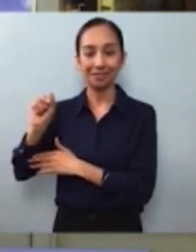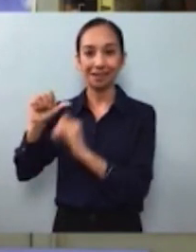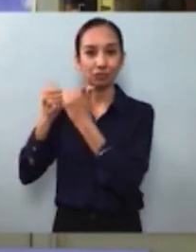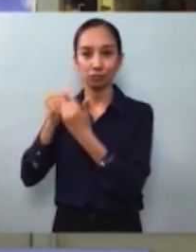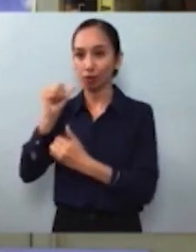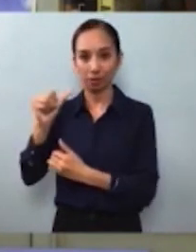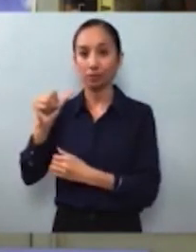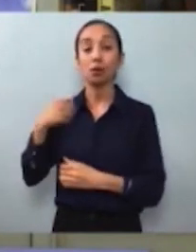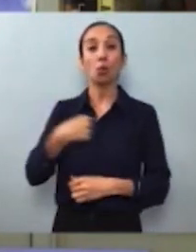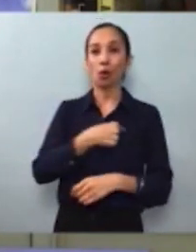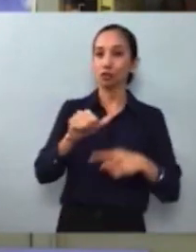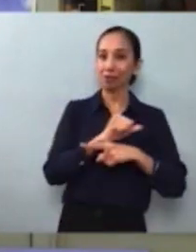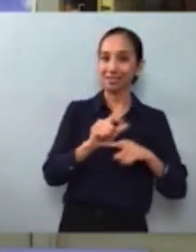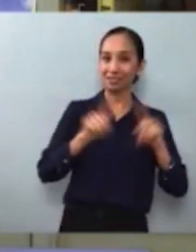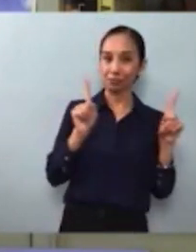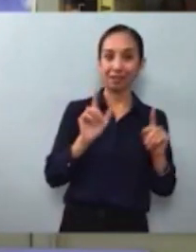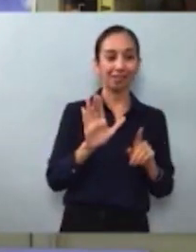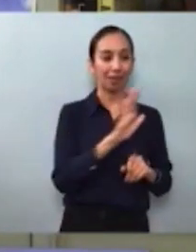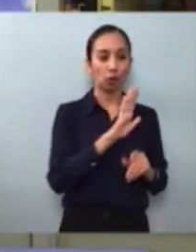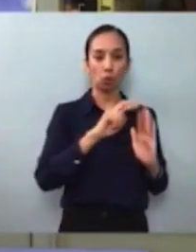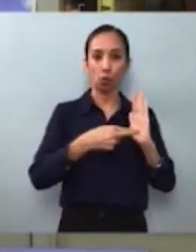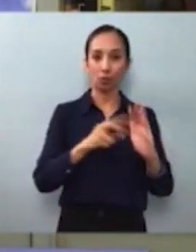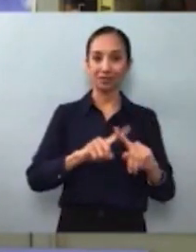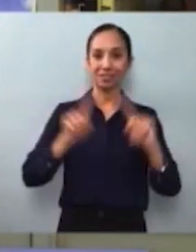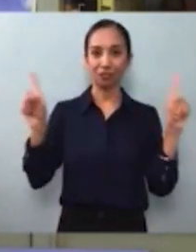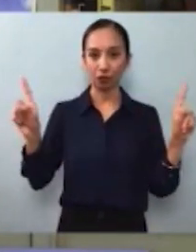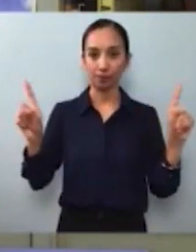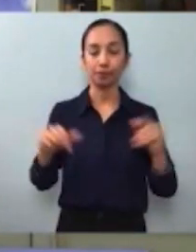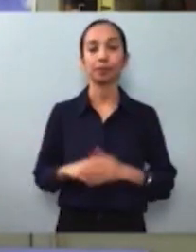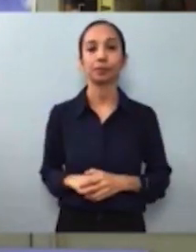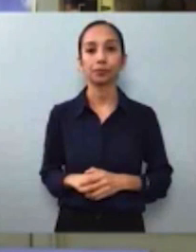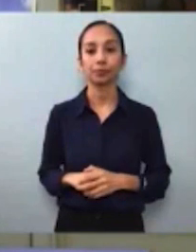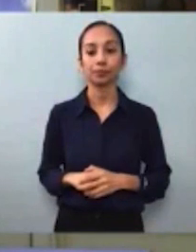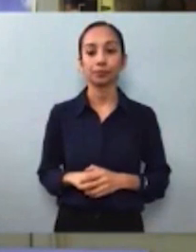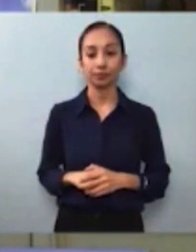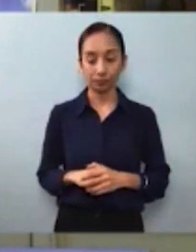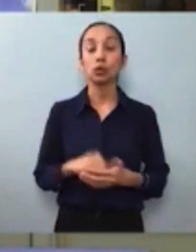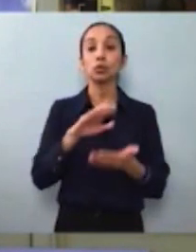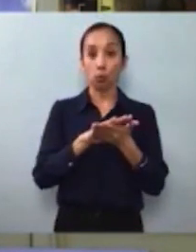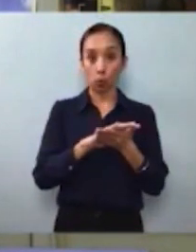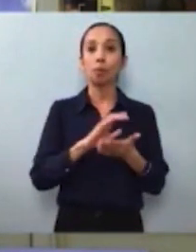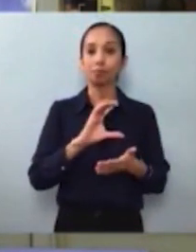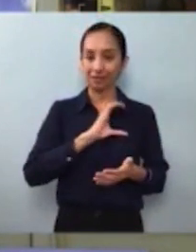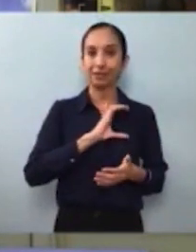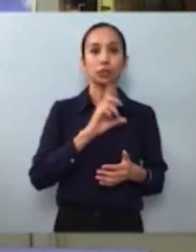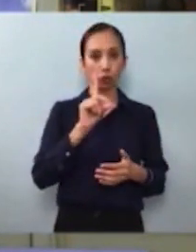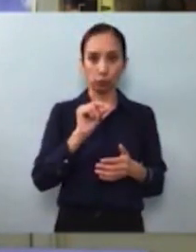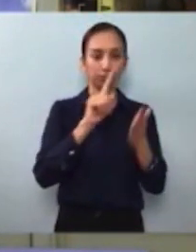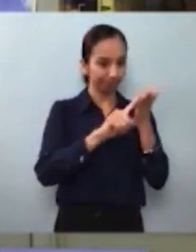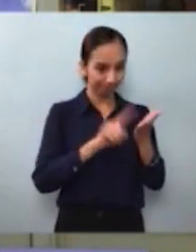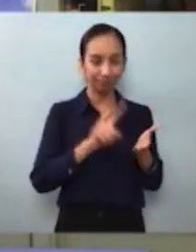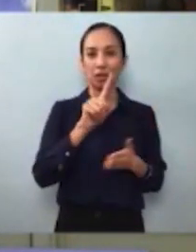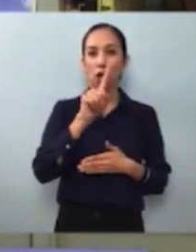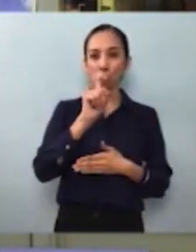They're trained differently, and their role is different. While school police were asked to investigate more than 150 threats of mass shootings